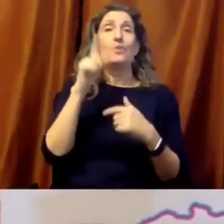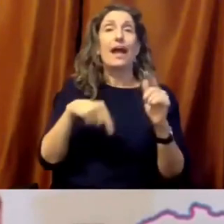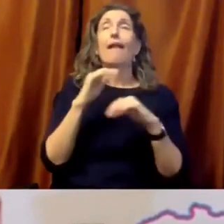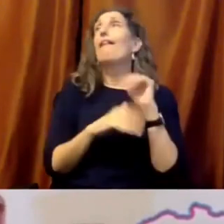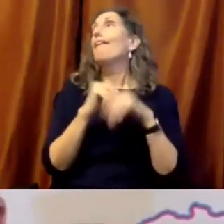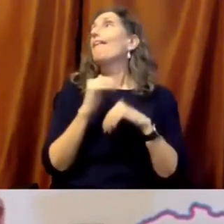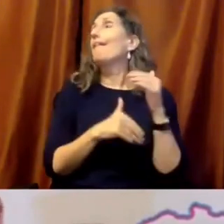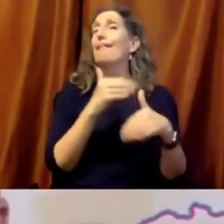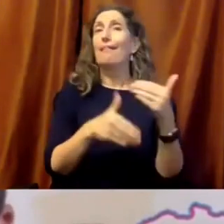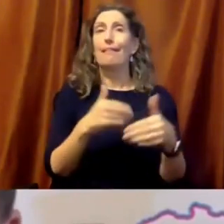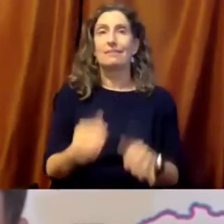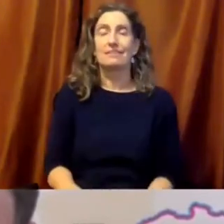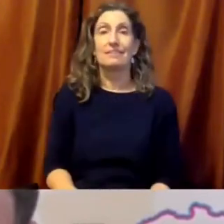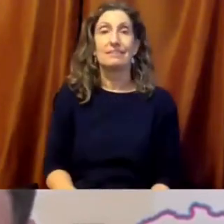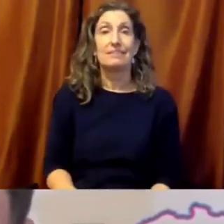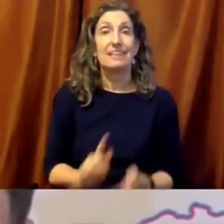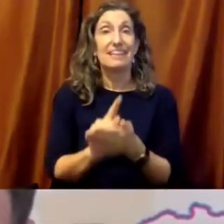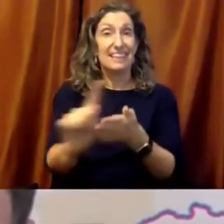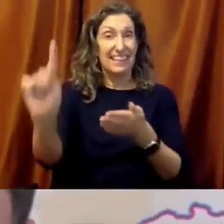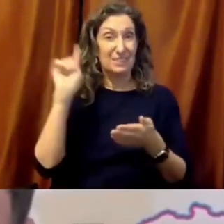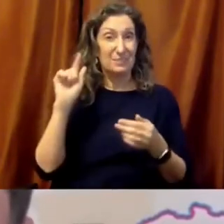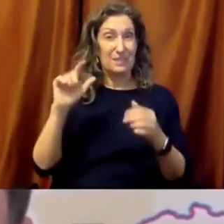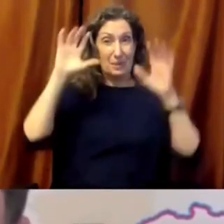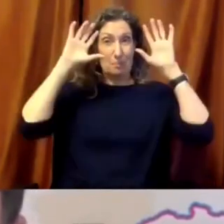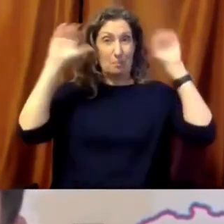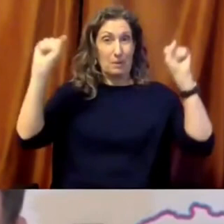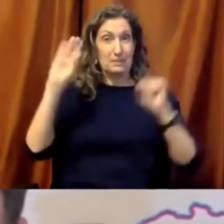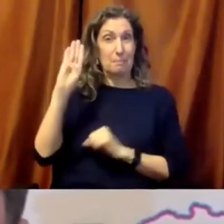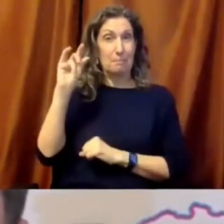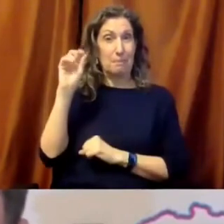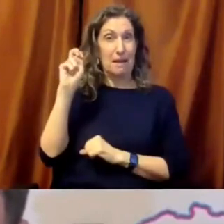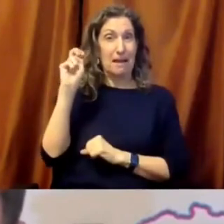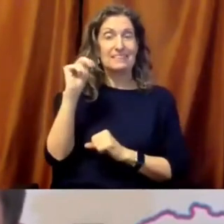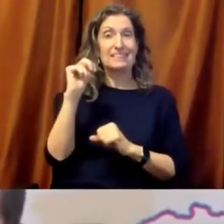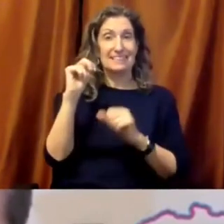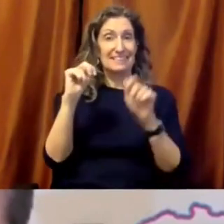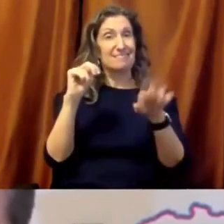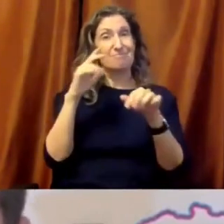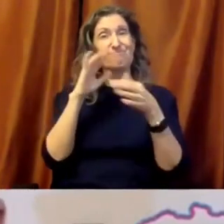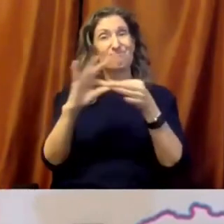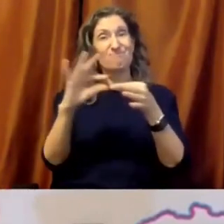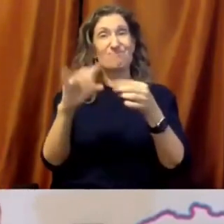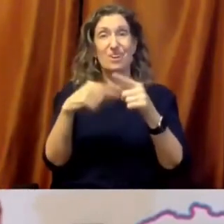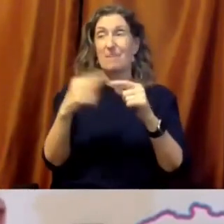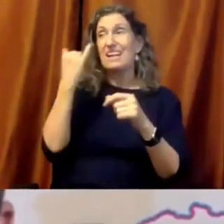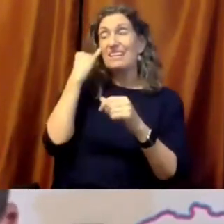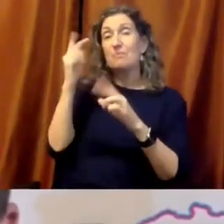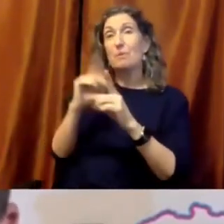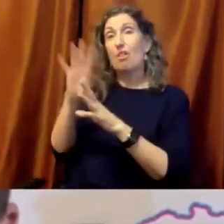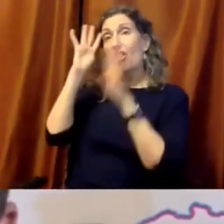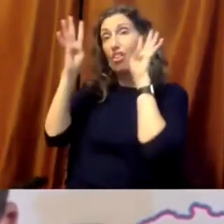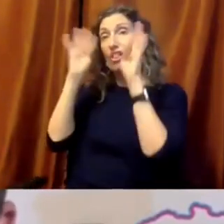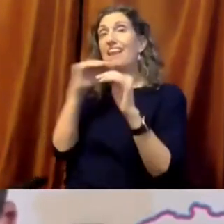lesson taught to us by lies told for power and for profit. He said, each of us has a duty and